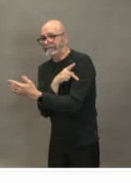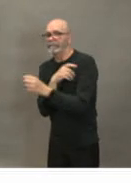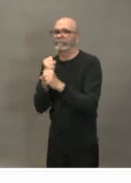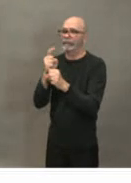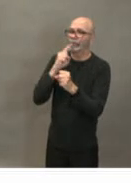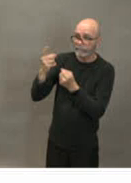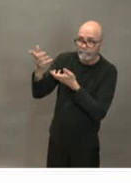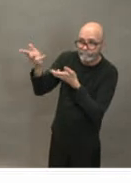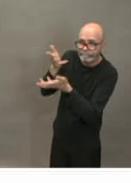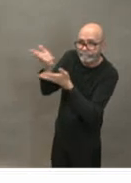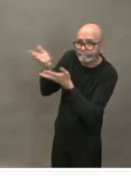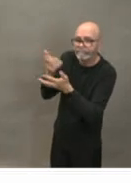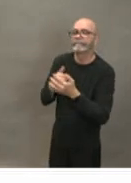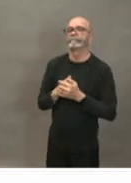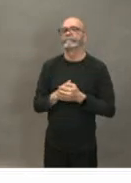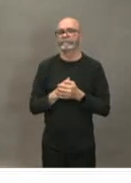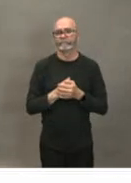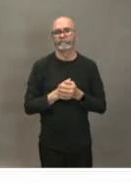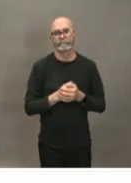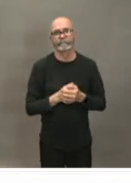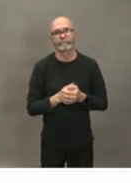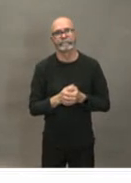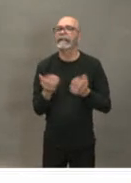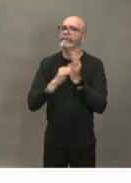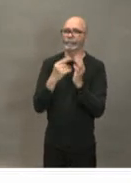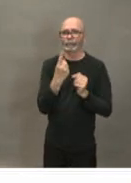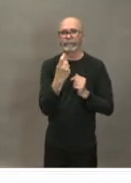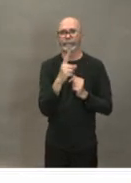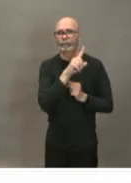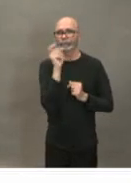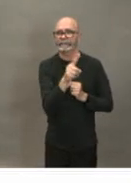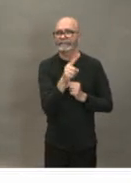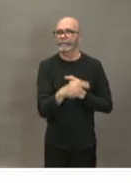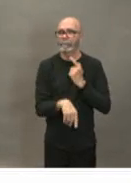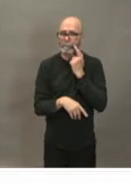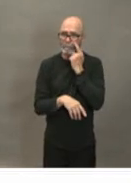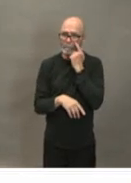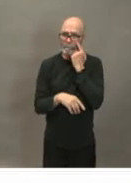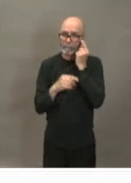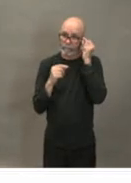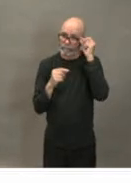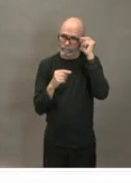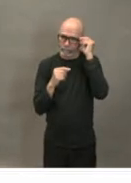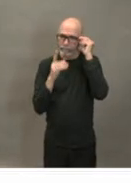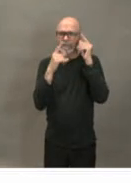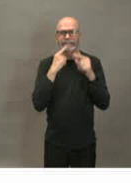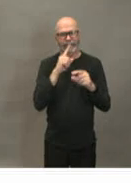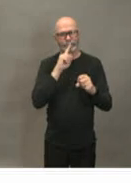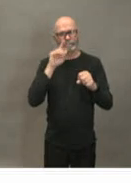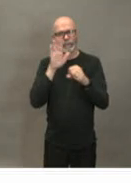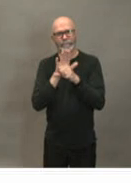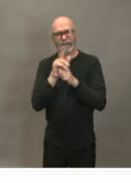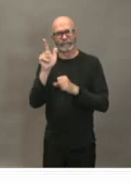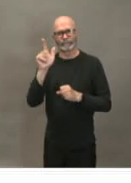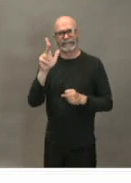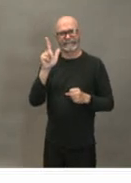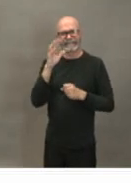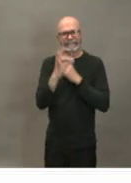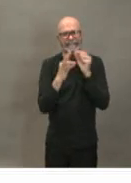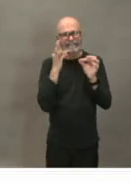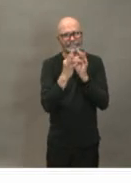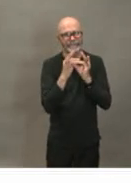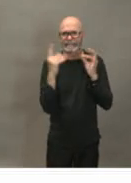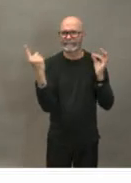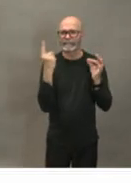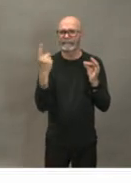one more question confirmation on the number of cases that have been tested because i think you said 23 but earlier this week i was being told